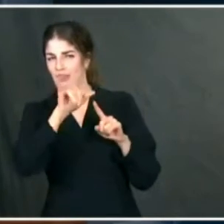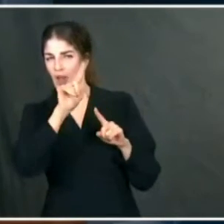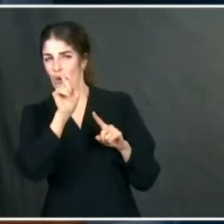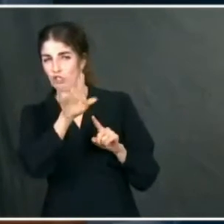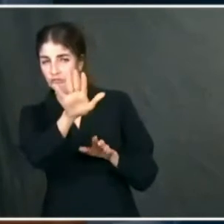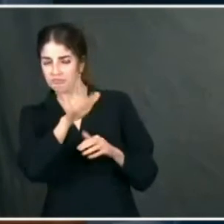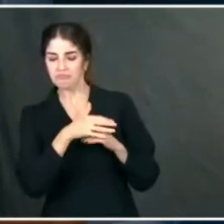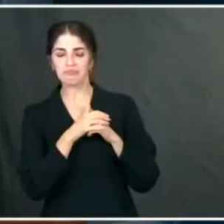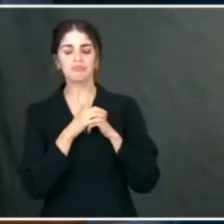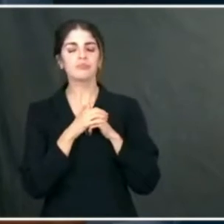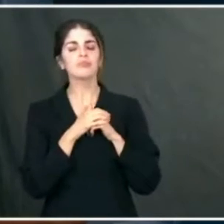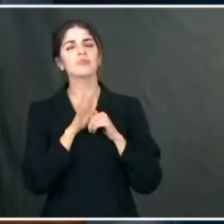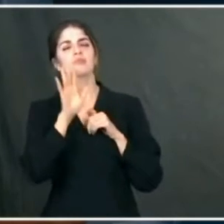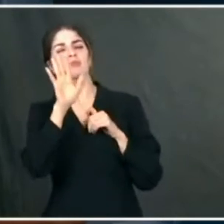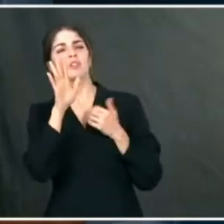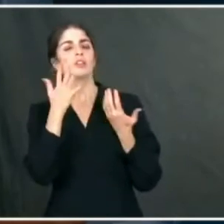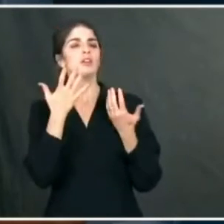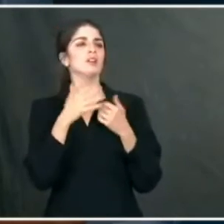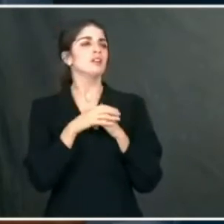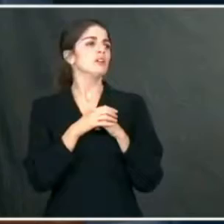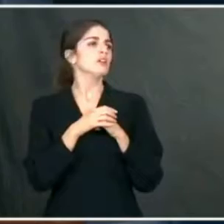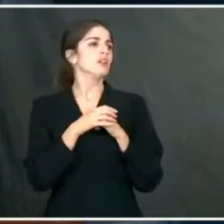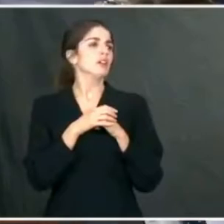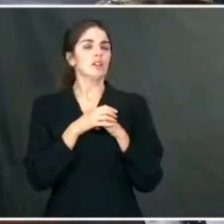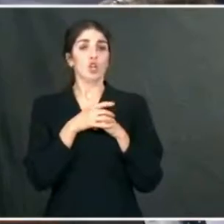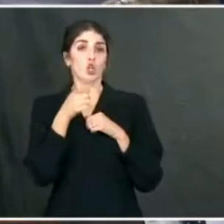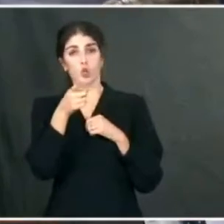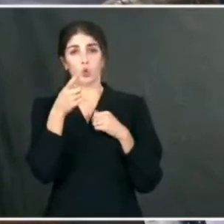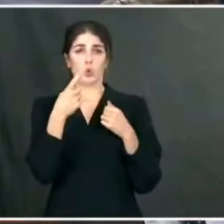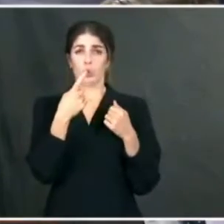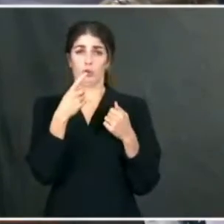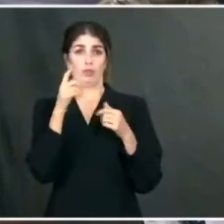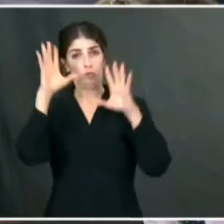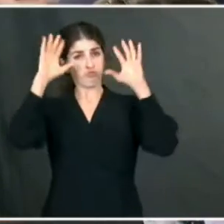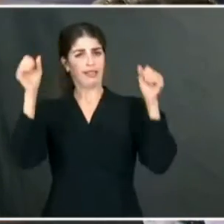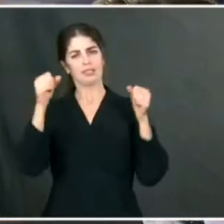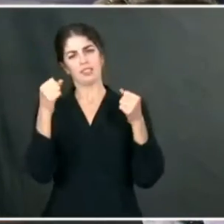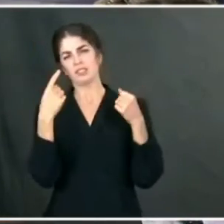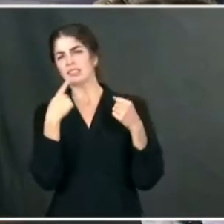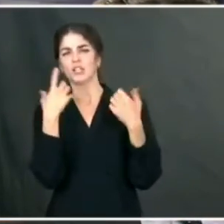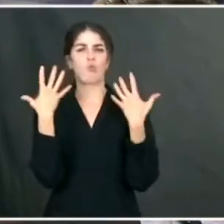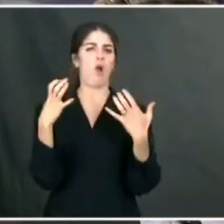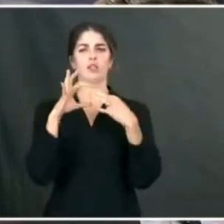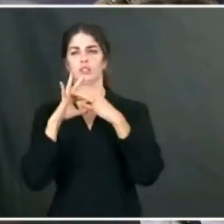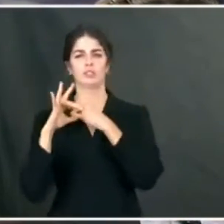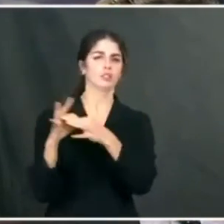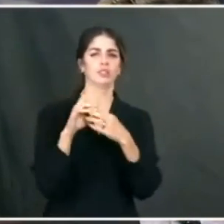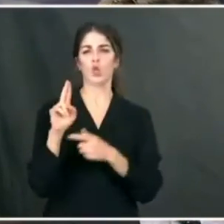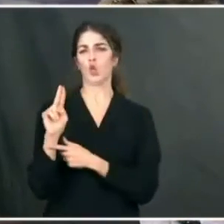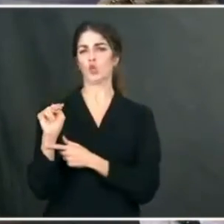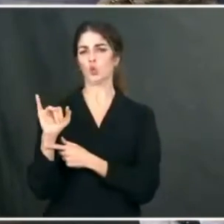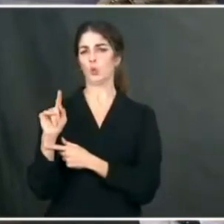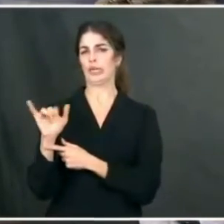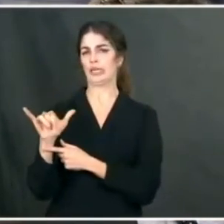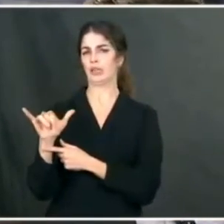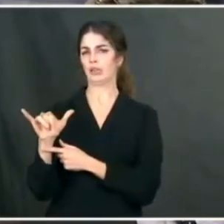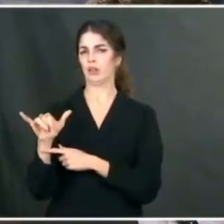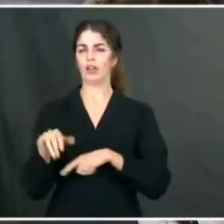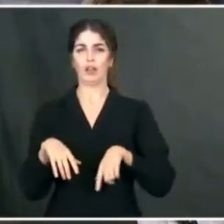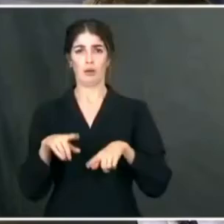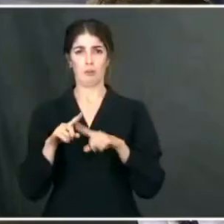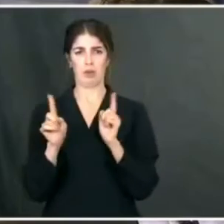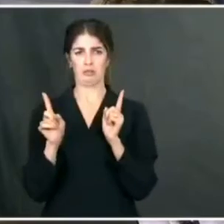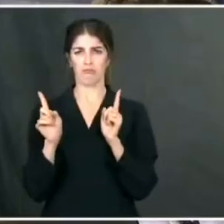If there's this call for unity that the President made in his speech yesterday, but there has so far been